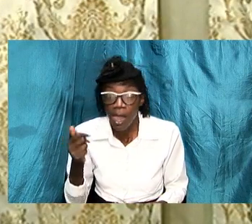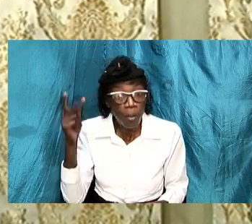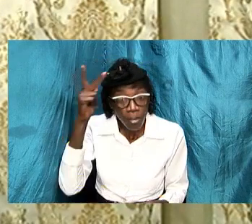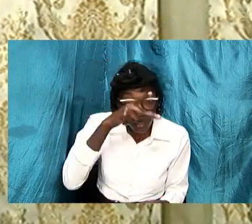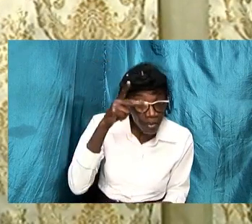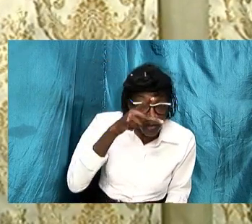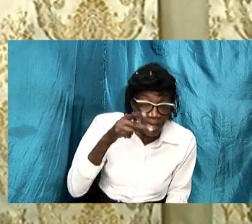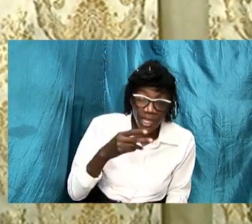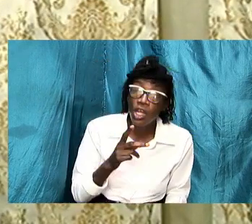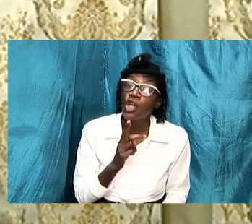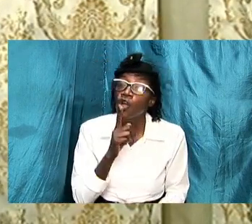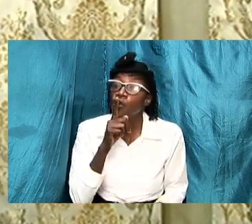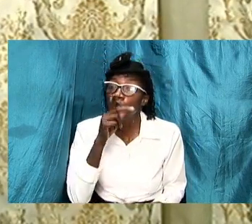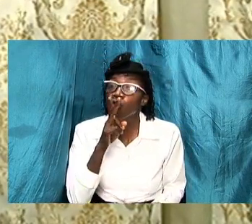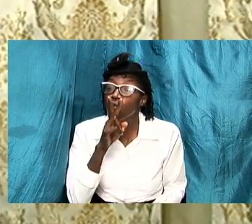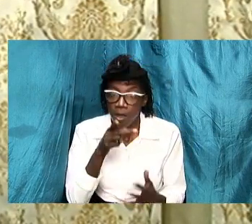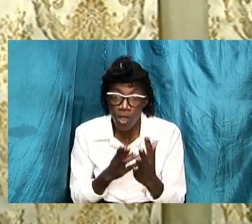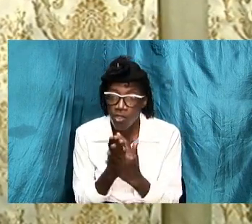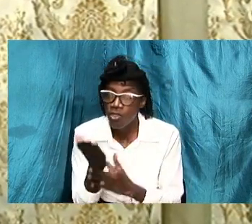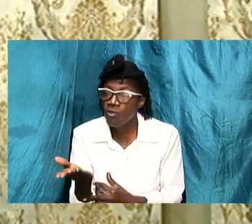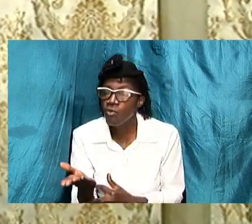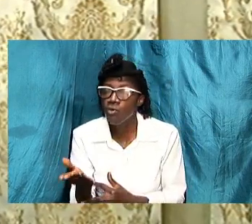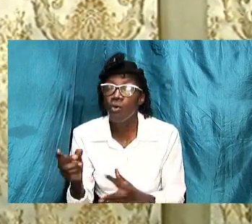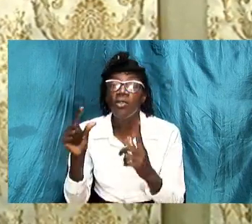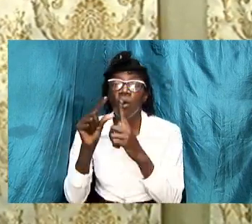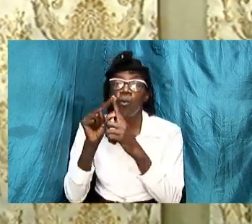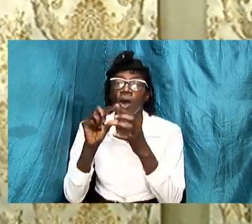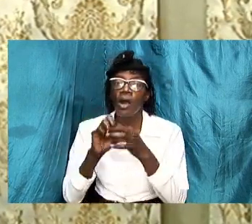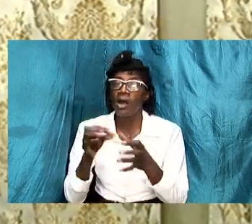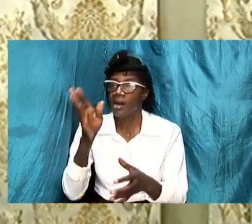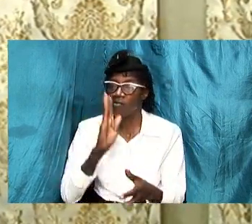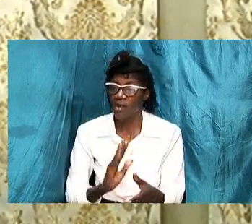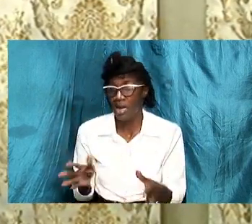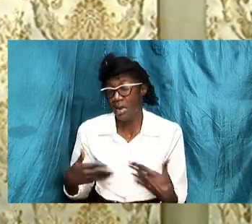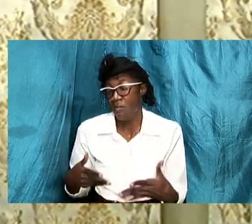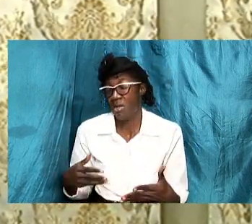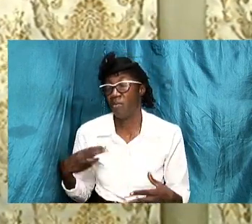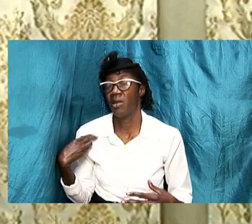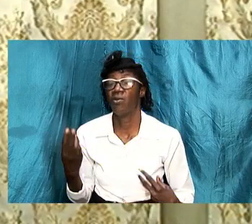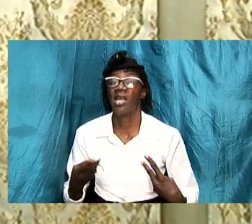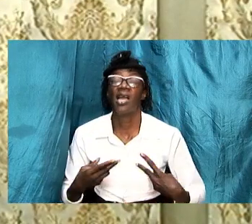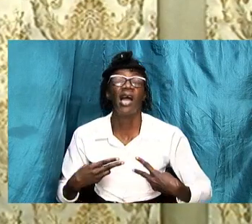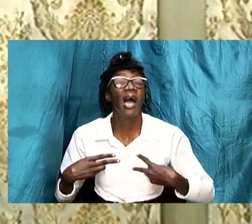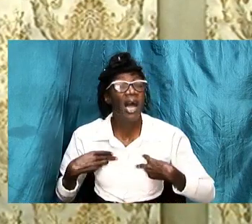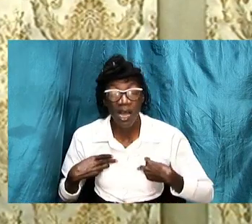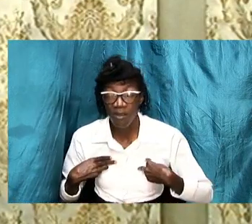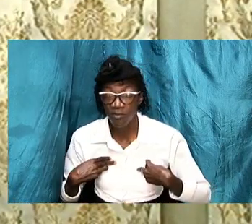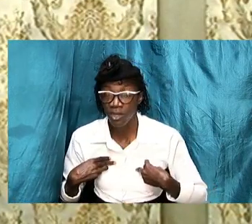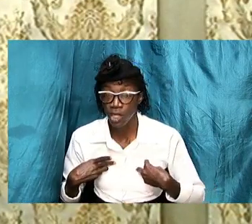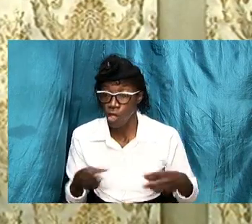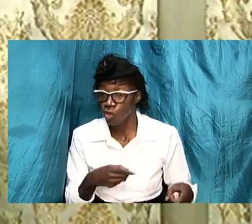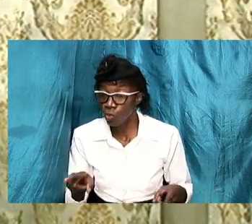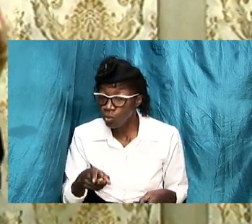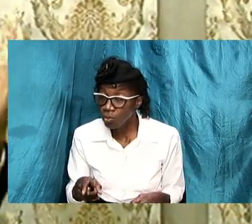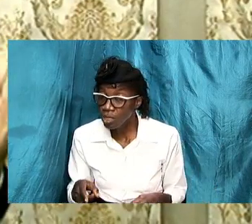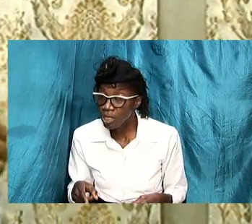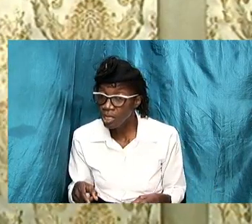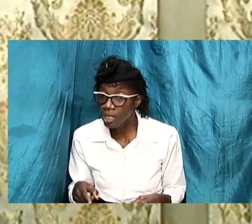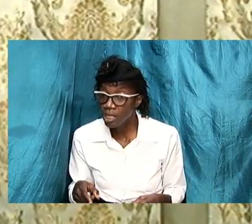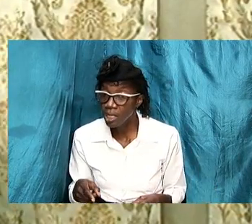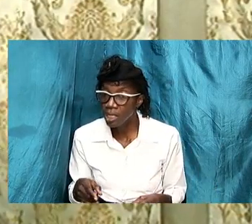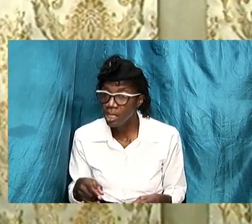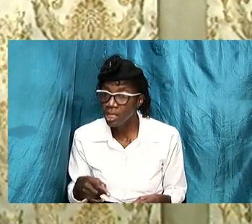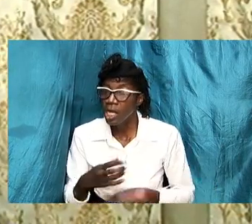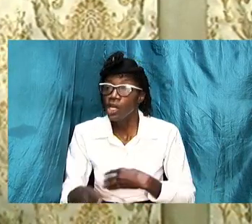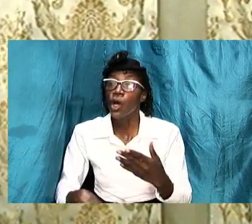prism of the word of god that maybe we have been approaching this whole